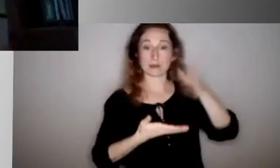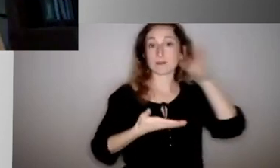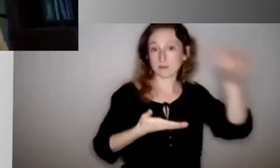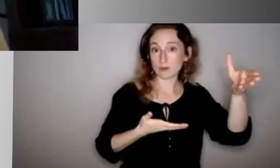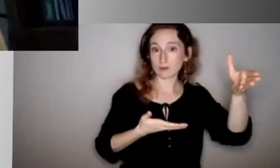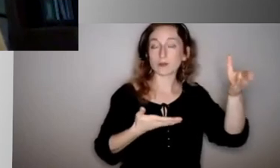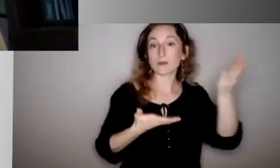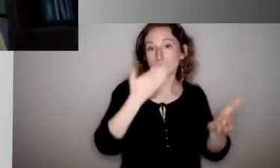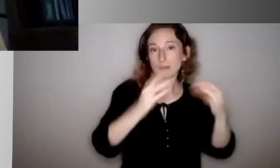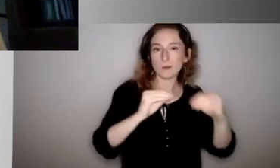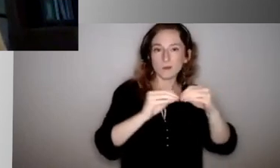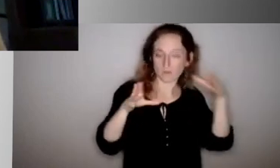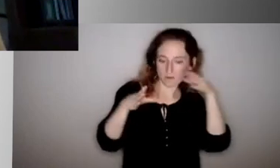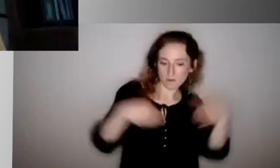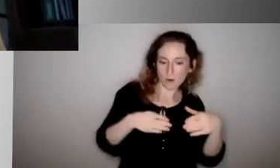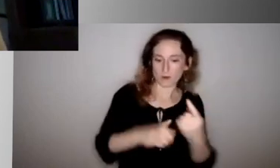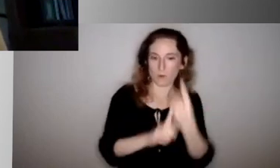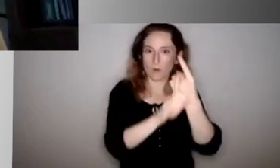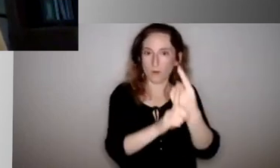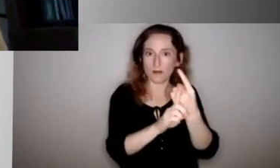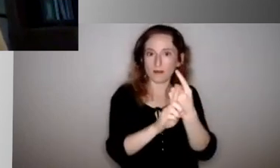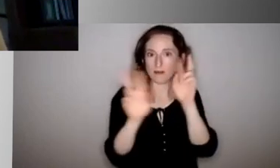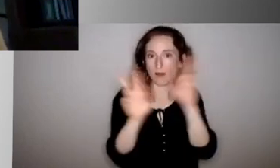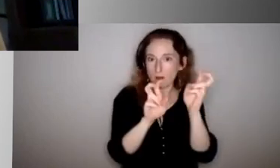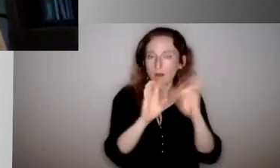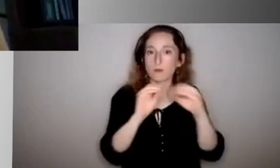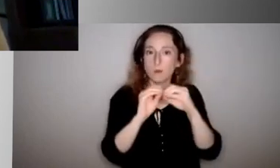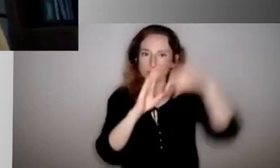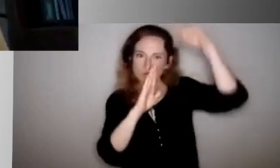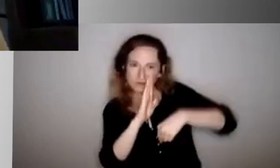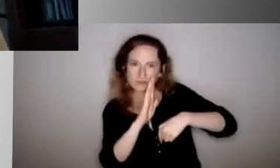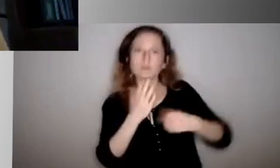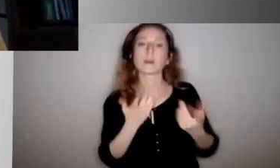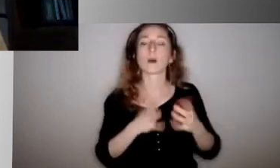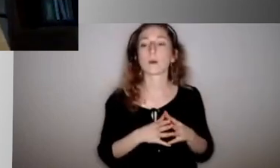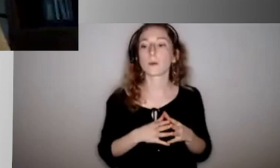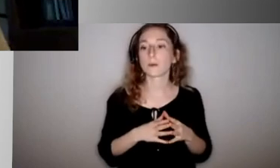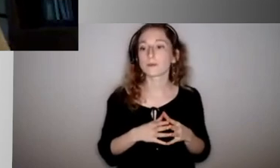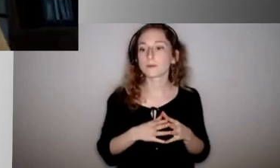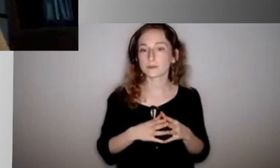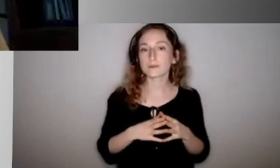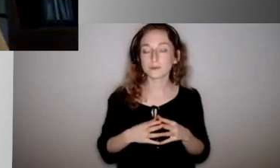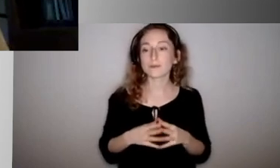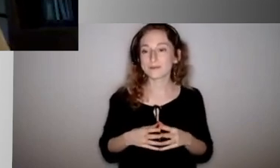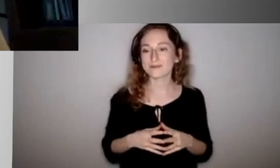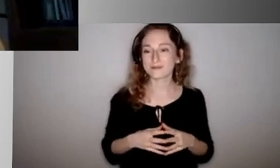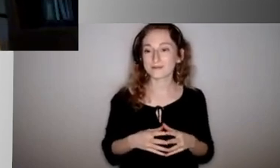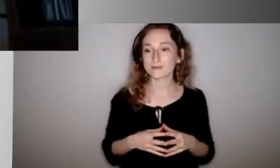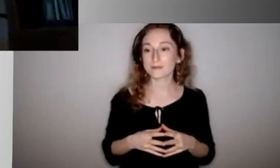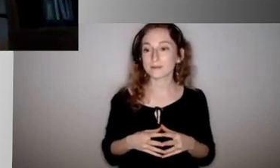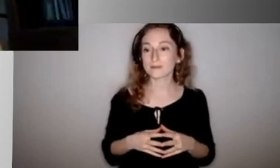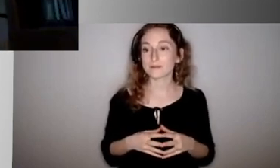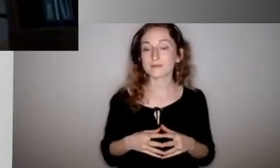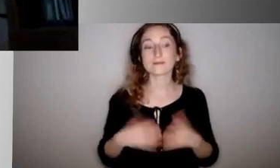focused on one topic. So we can really dig into different areas, um, that, that we'll be facing when schools are reopened. I would like